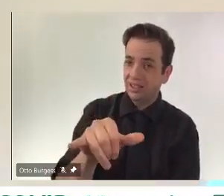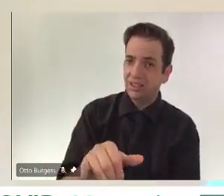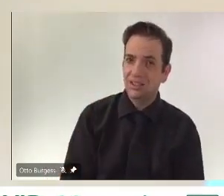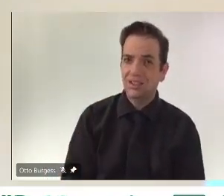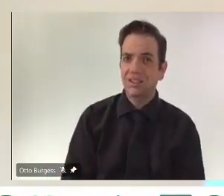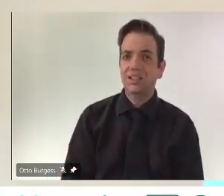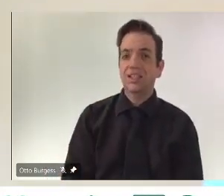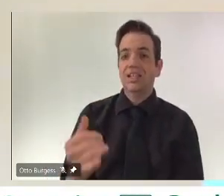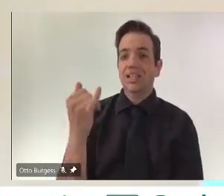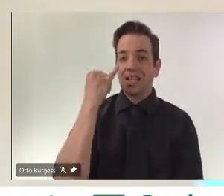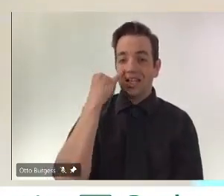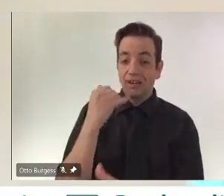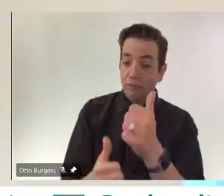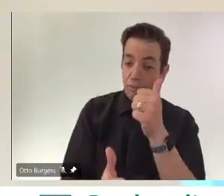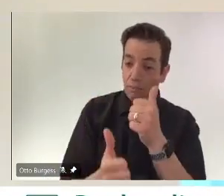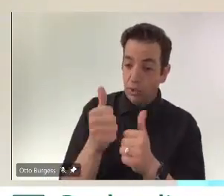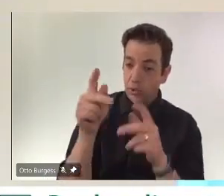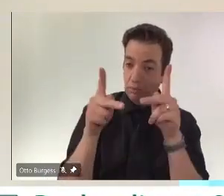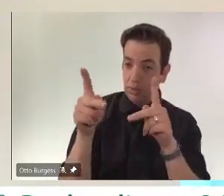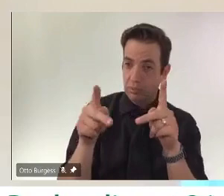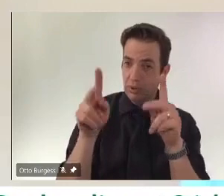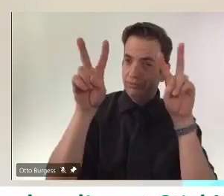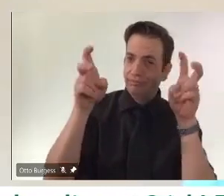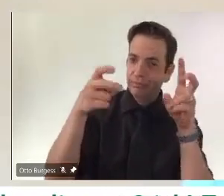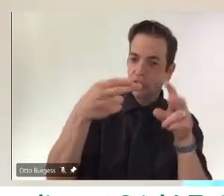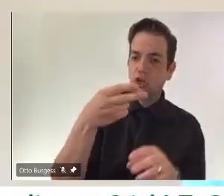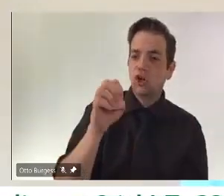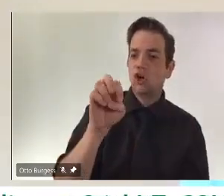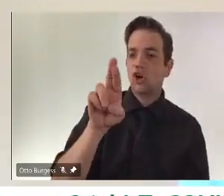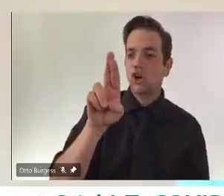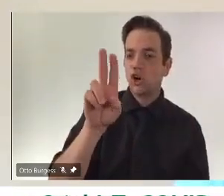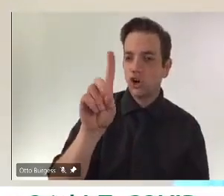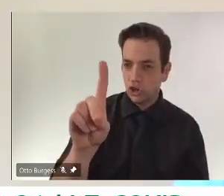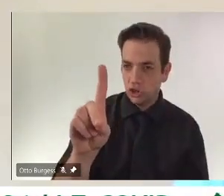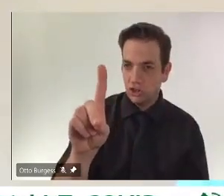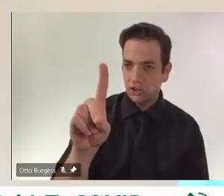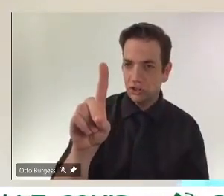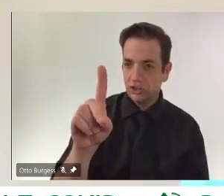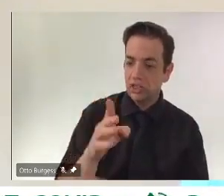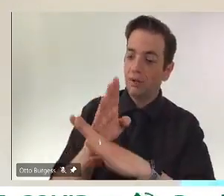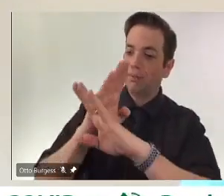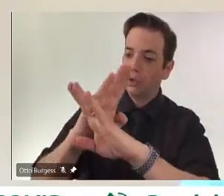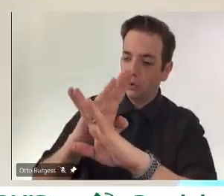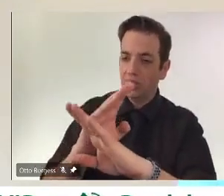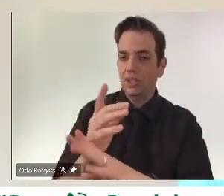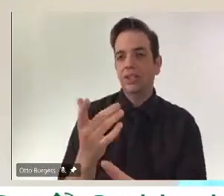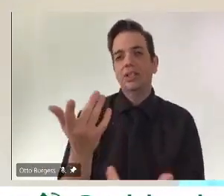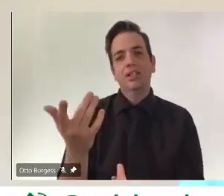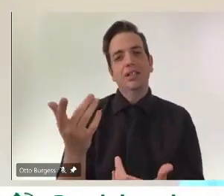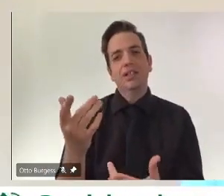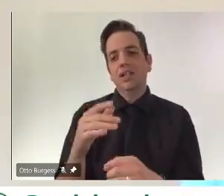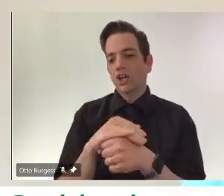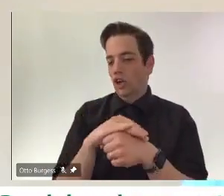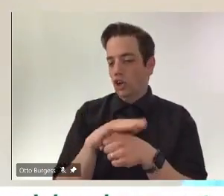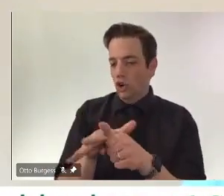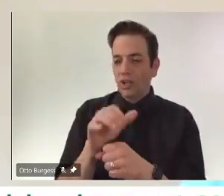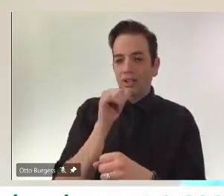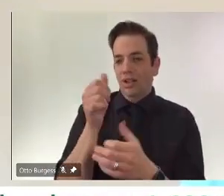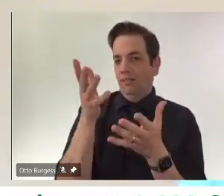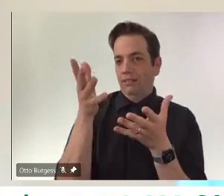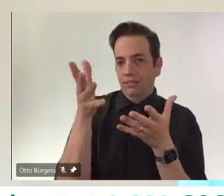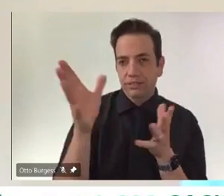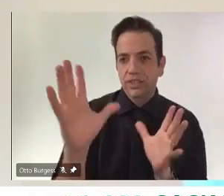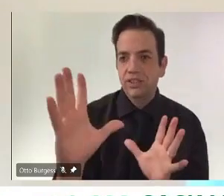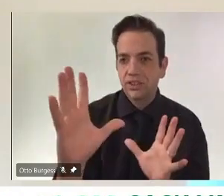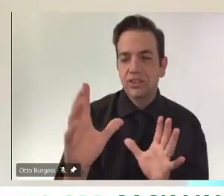of us, including those who are unvaccinated, COVID is sneaky. And as we've seen in other provinces with, you know, may not have as high a